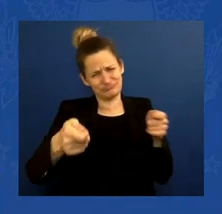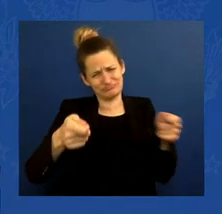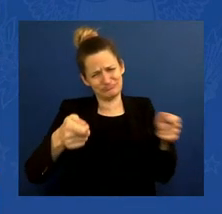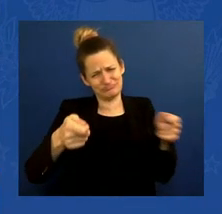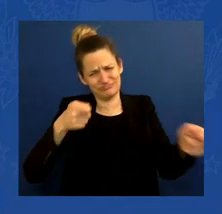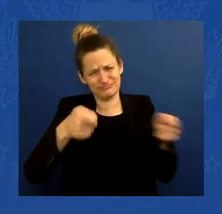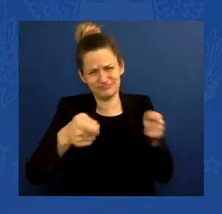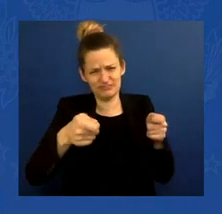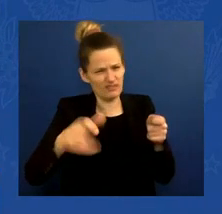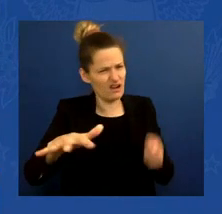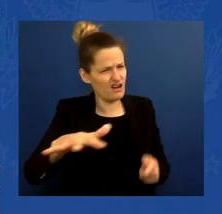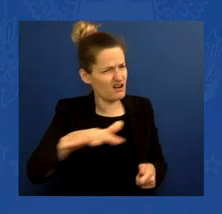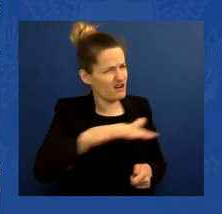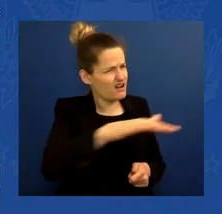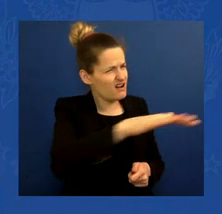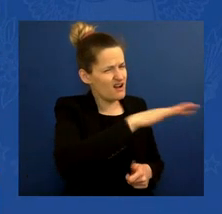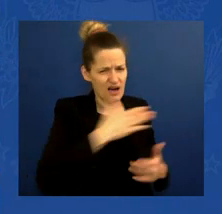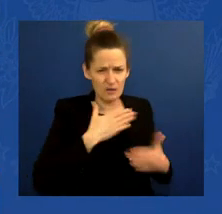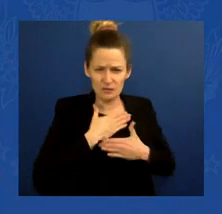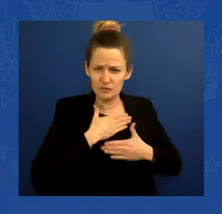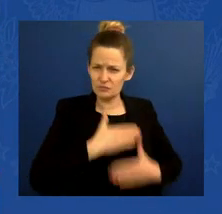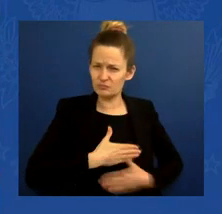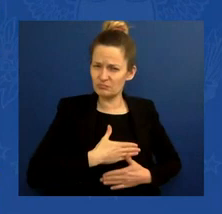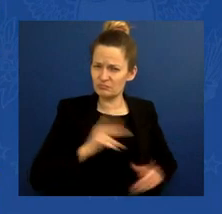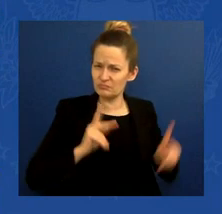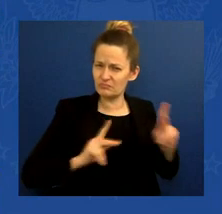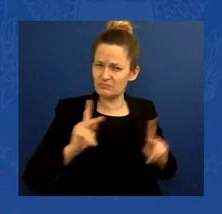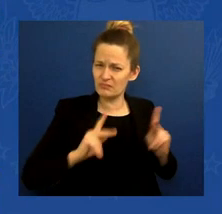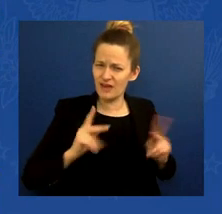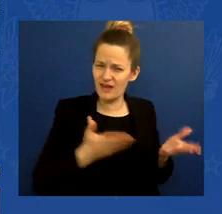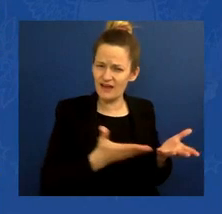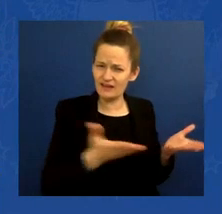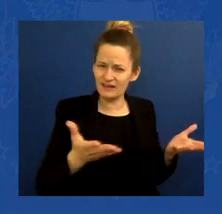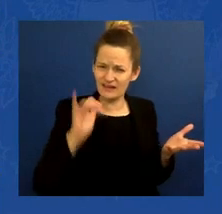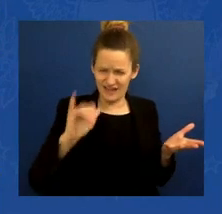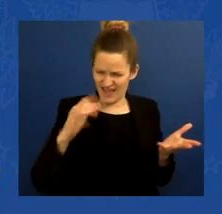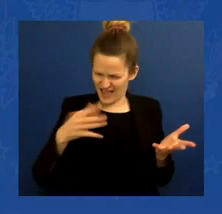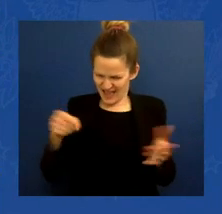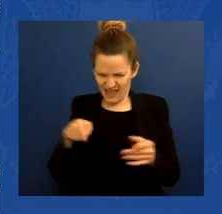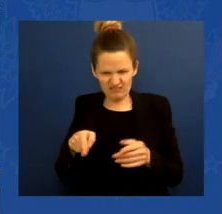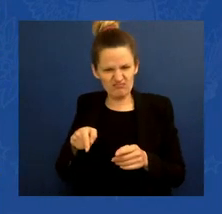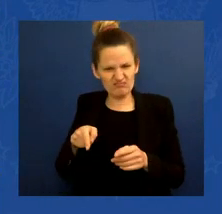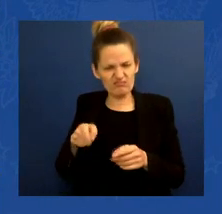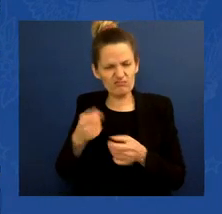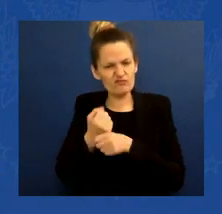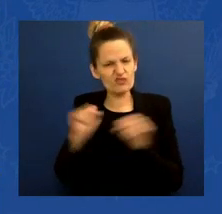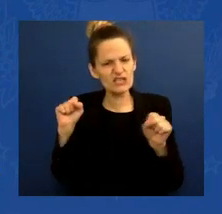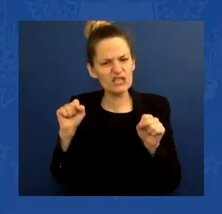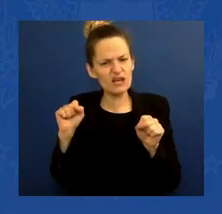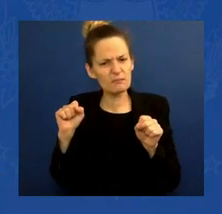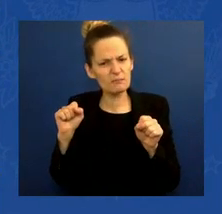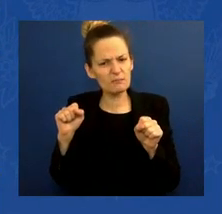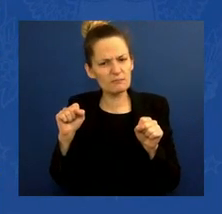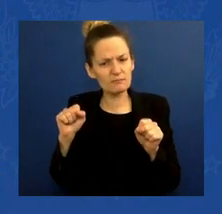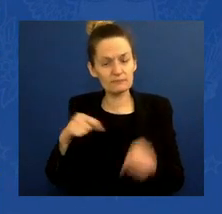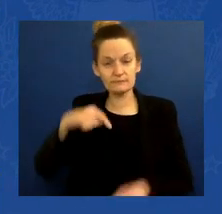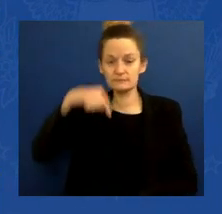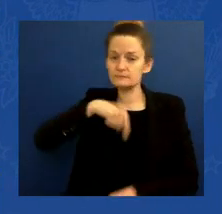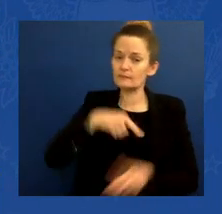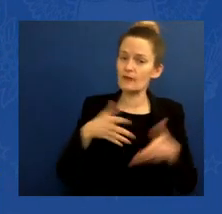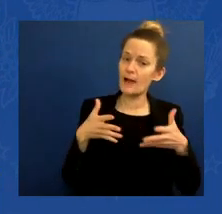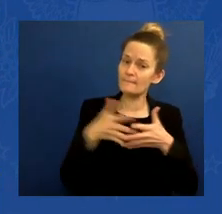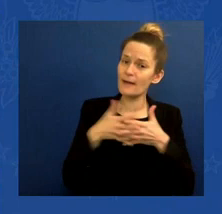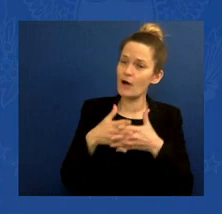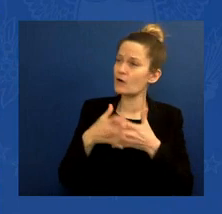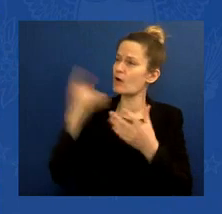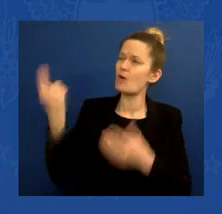question. America stands with the forces of freedom. We always have, and we always will. I want to thank you all, and God bless